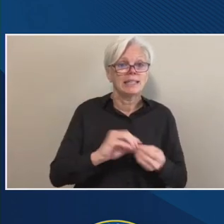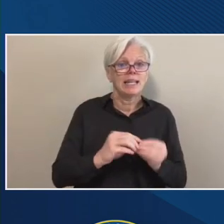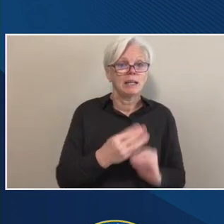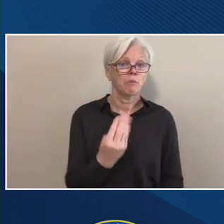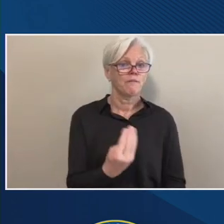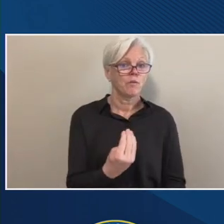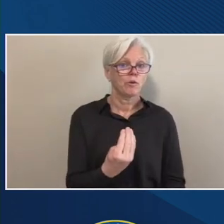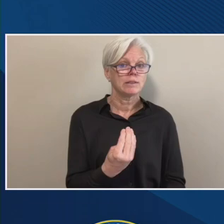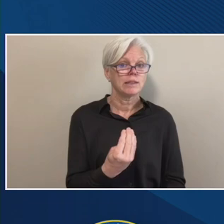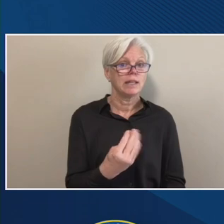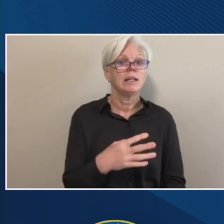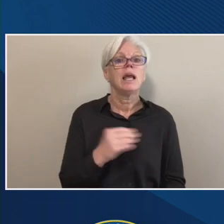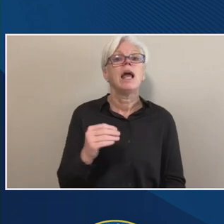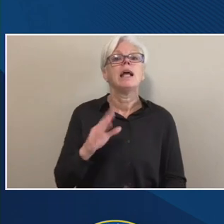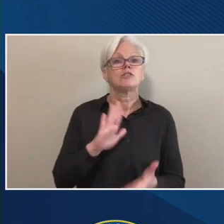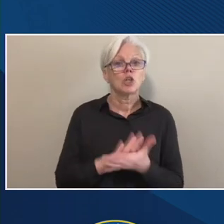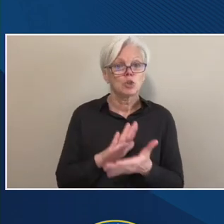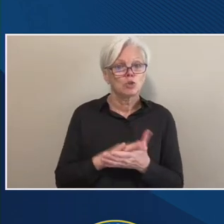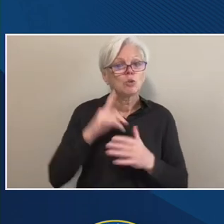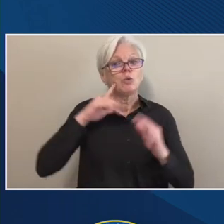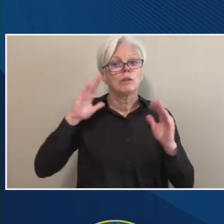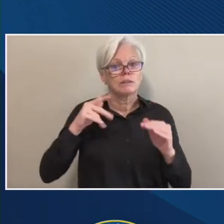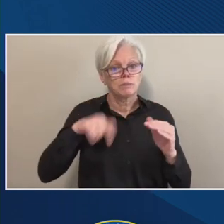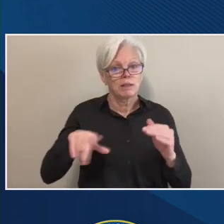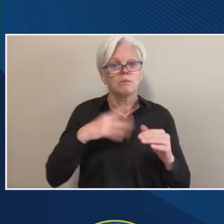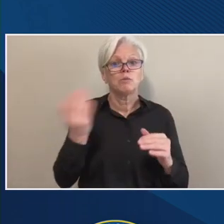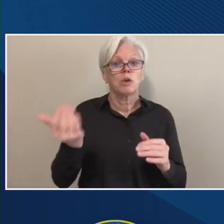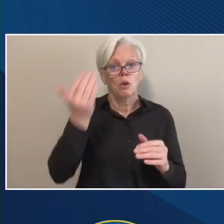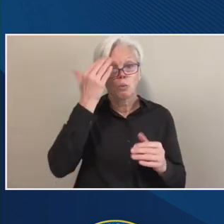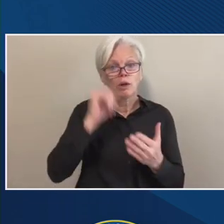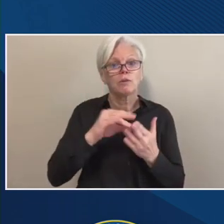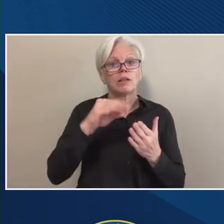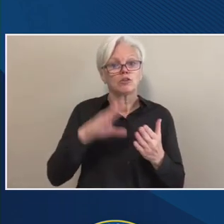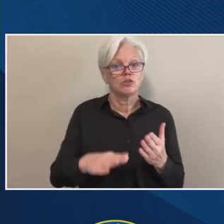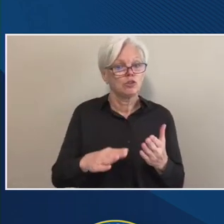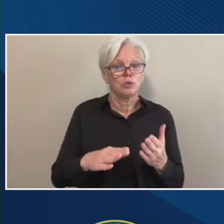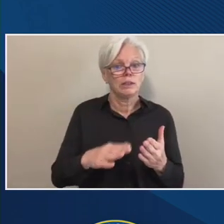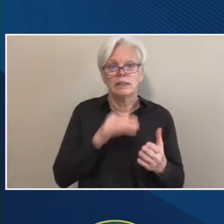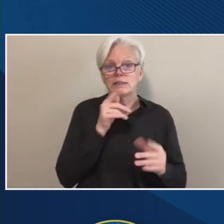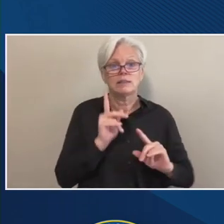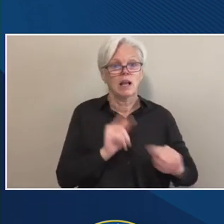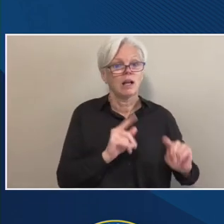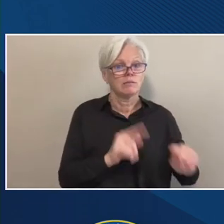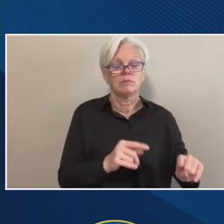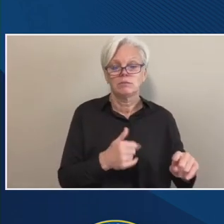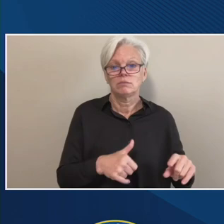so the school is expected to, uh, just to, to be aware that the student is no longer in attendance at that point.